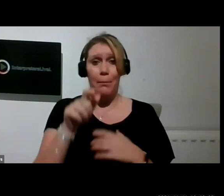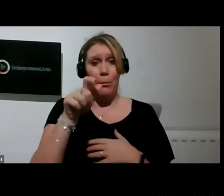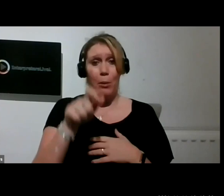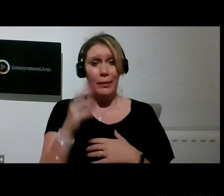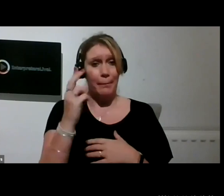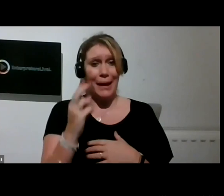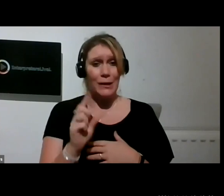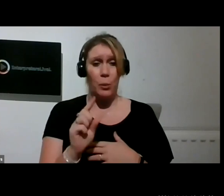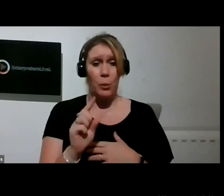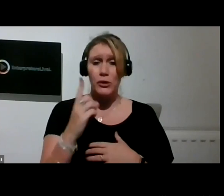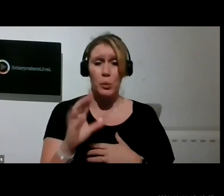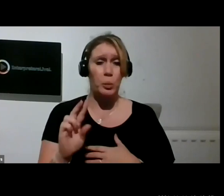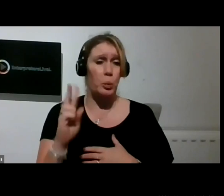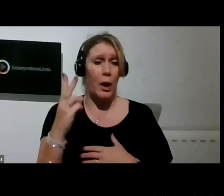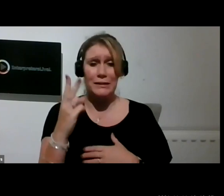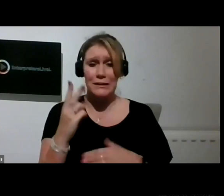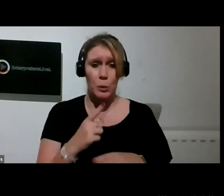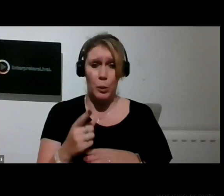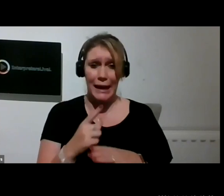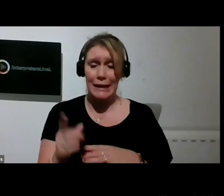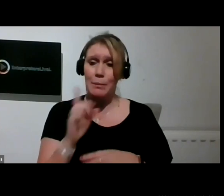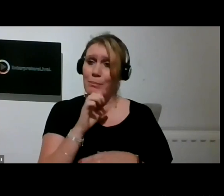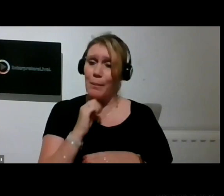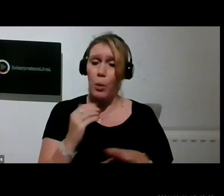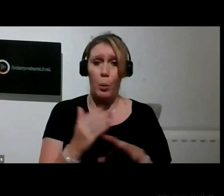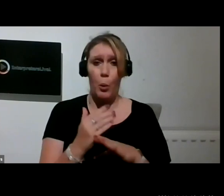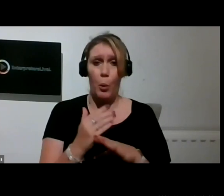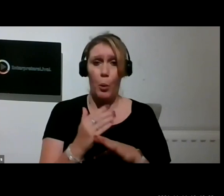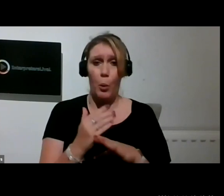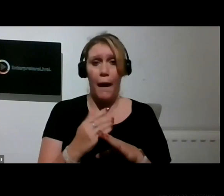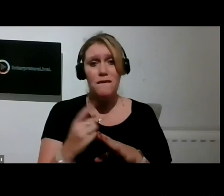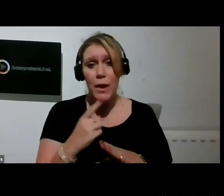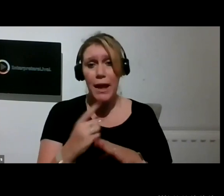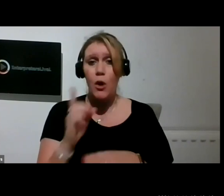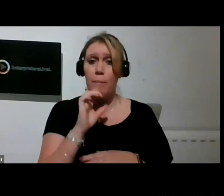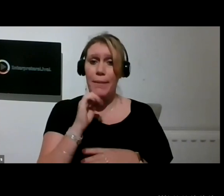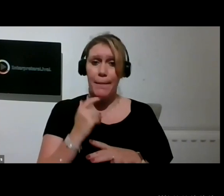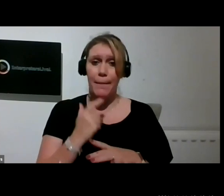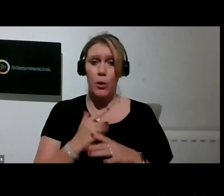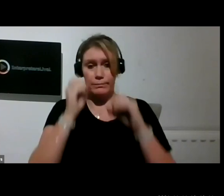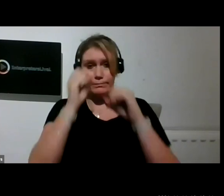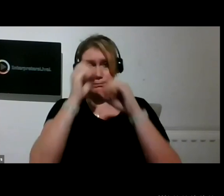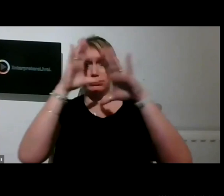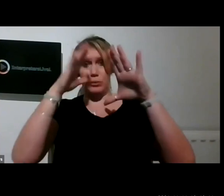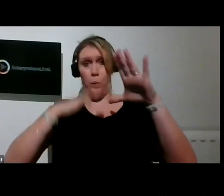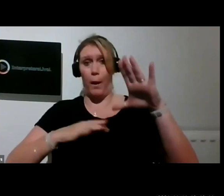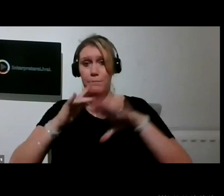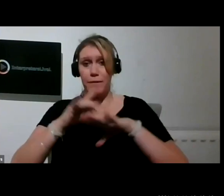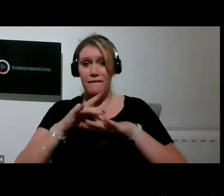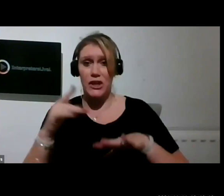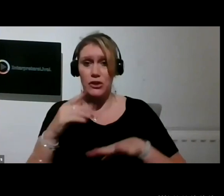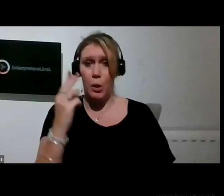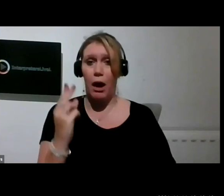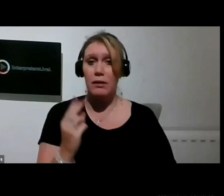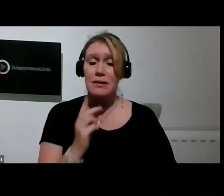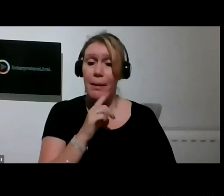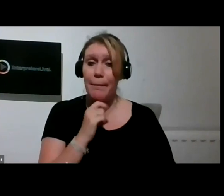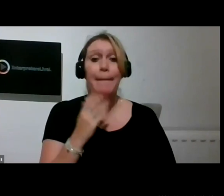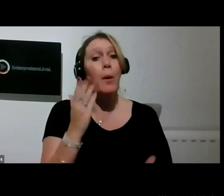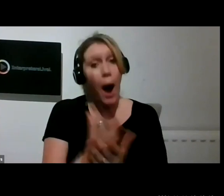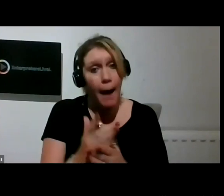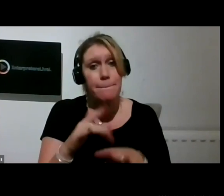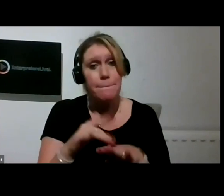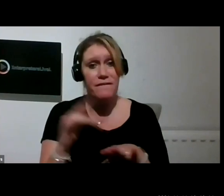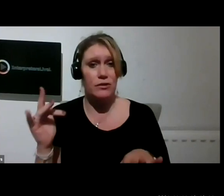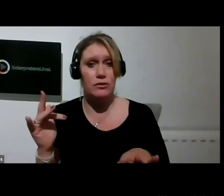work every week, people who are aspiring to become professional, people who are professional, and every single